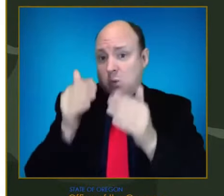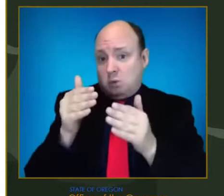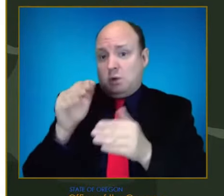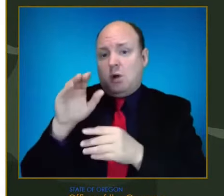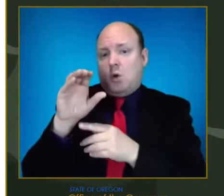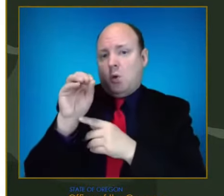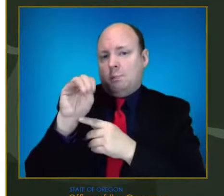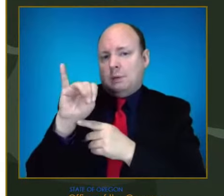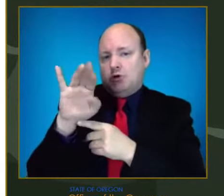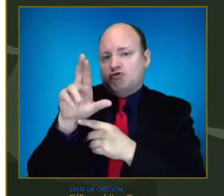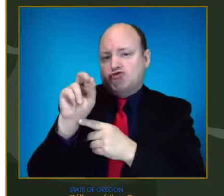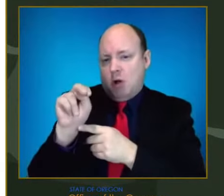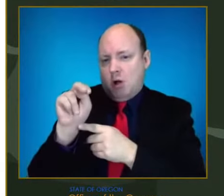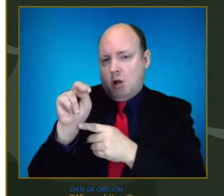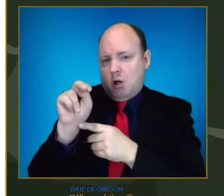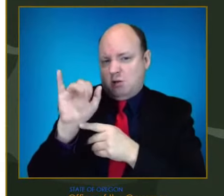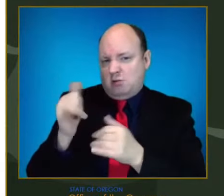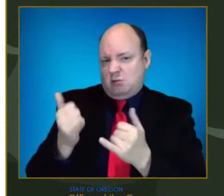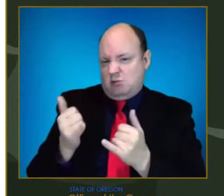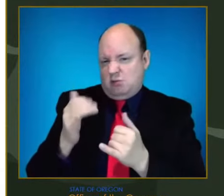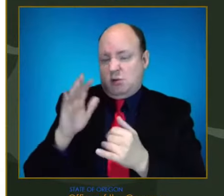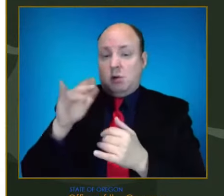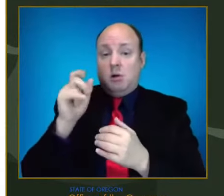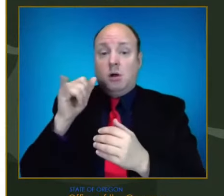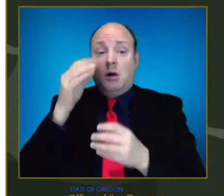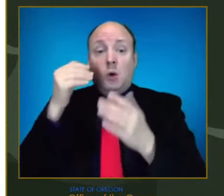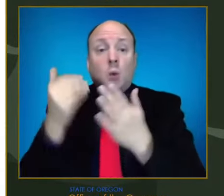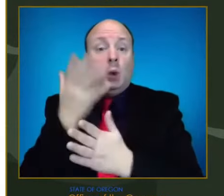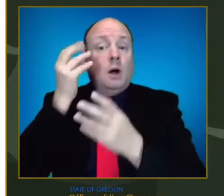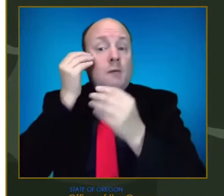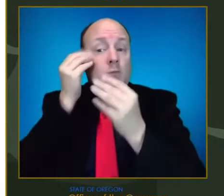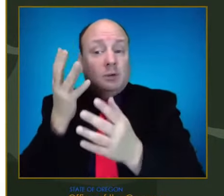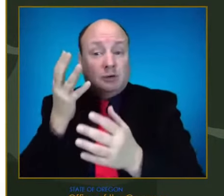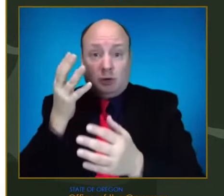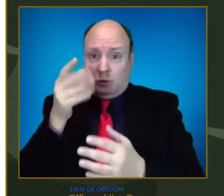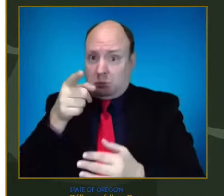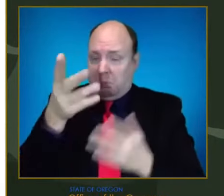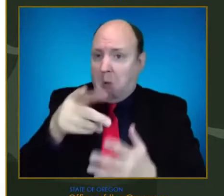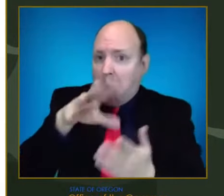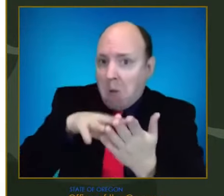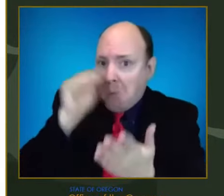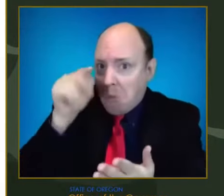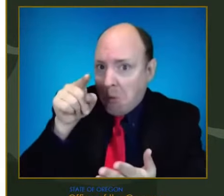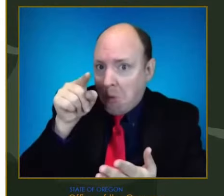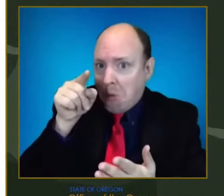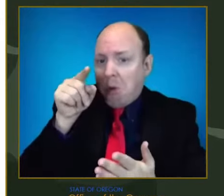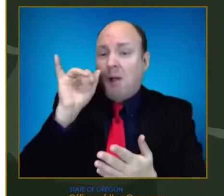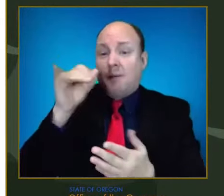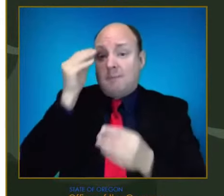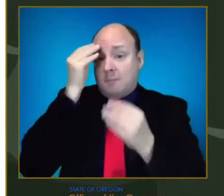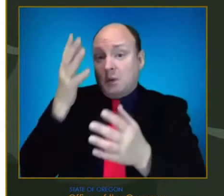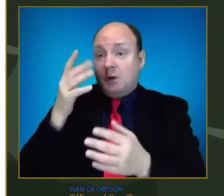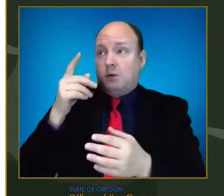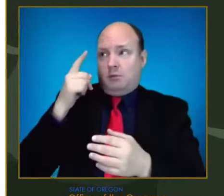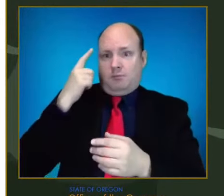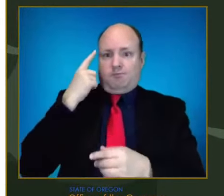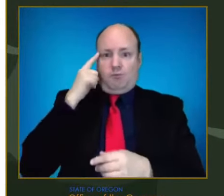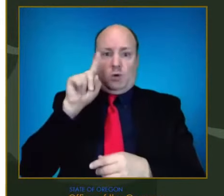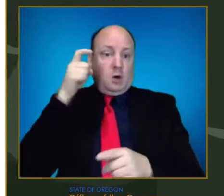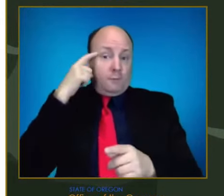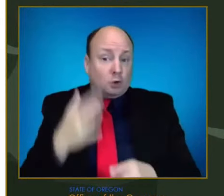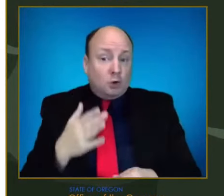information. This is new information to you. It's new information to the governor's office as well. So we are all reacting